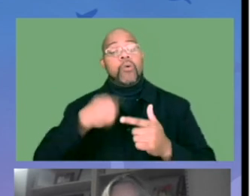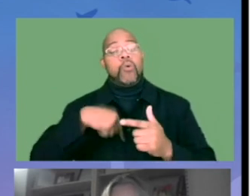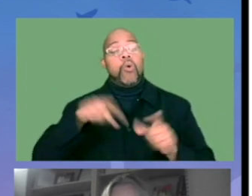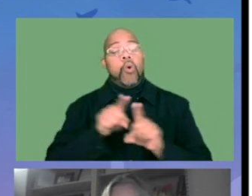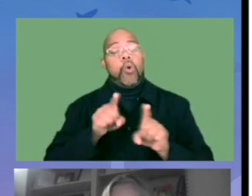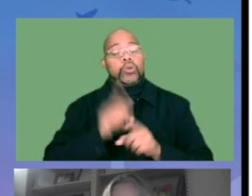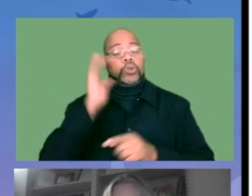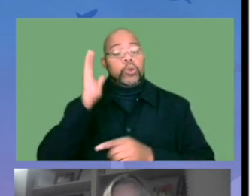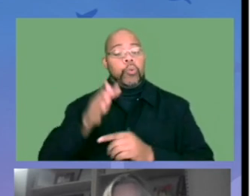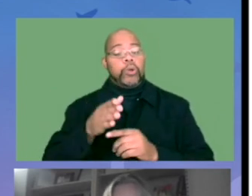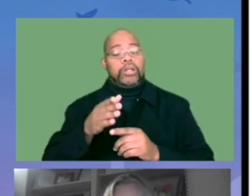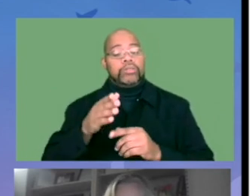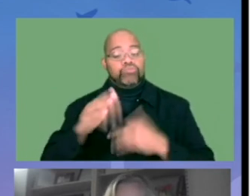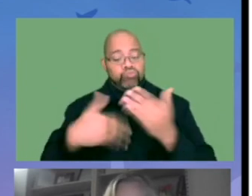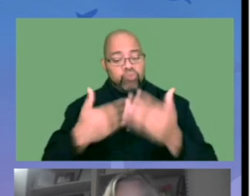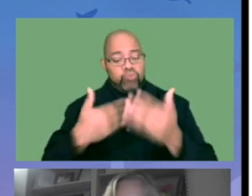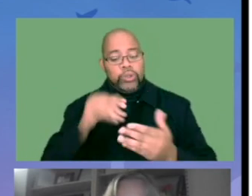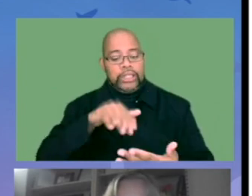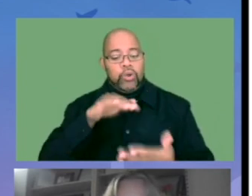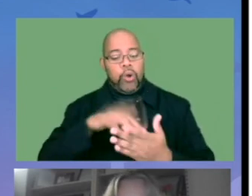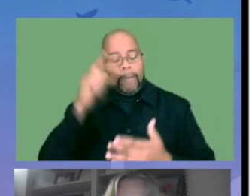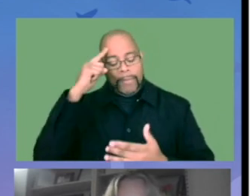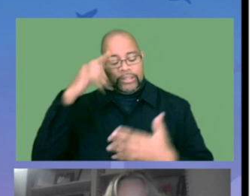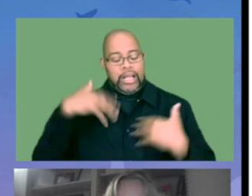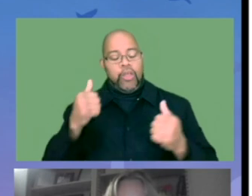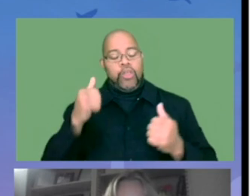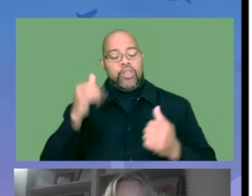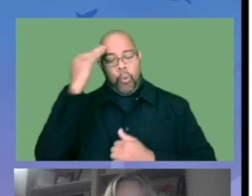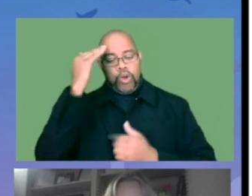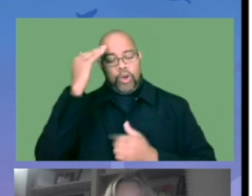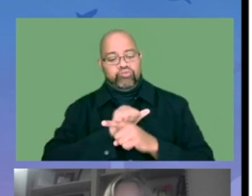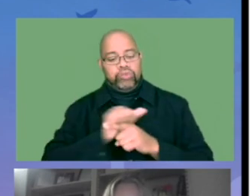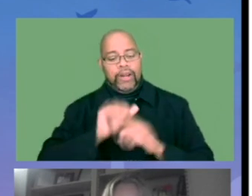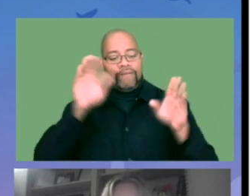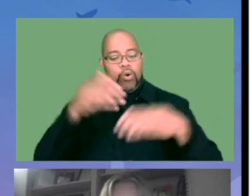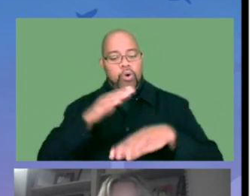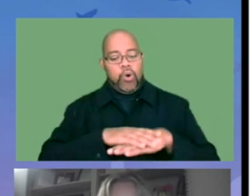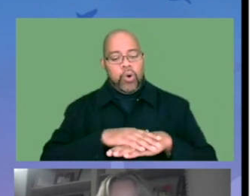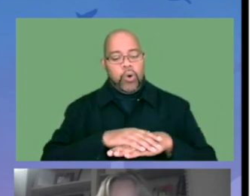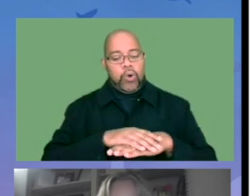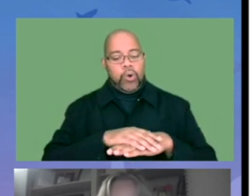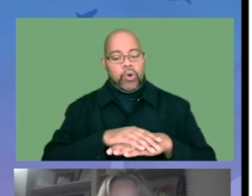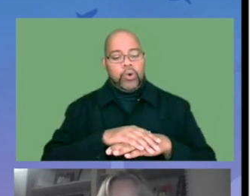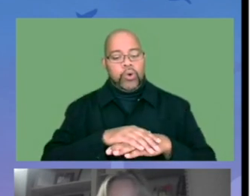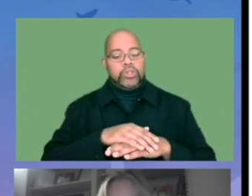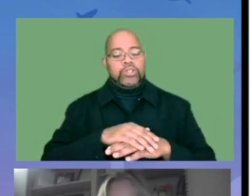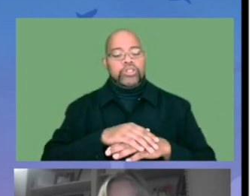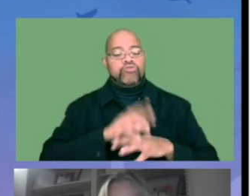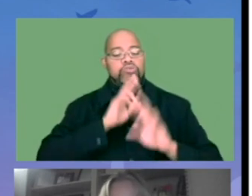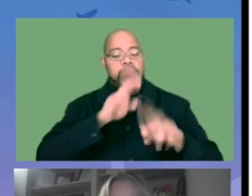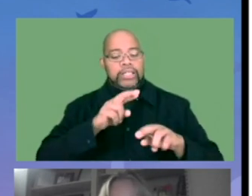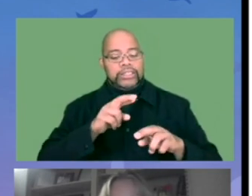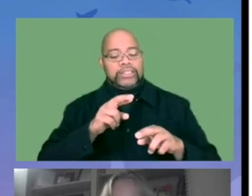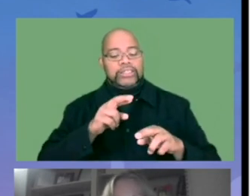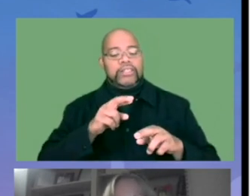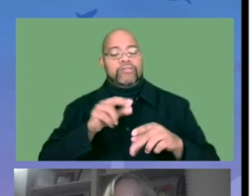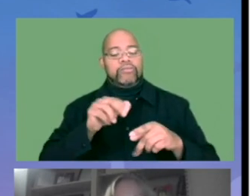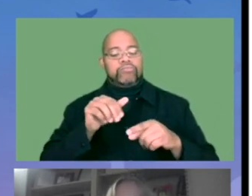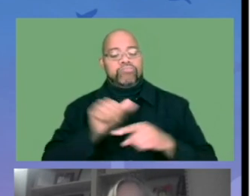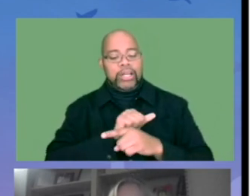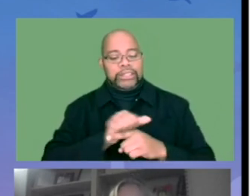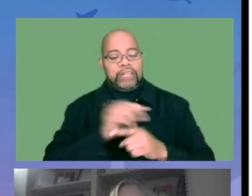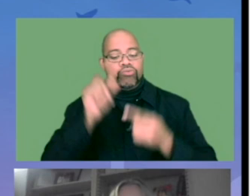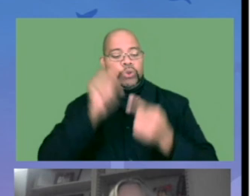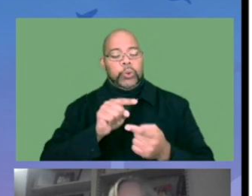bottomless need and finite resources. That's what our director, Barry Schreier, always says. And it's true. And so